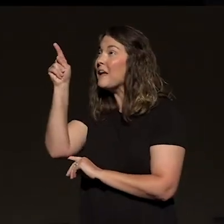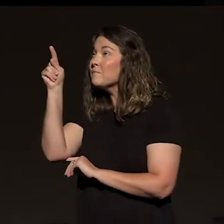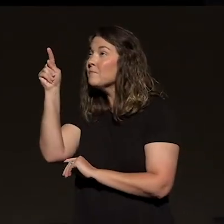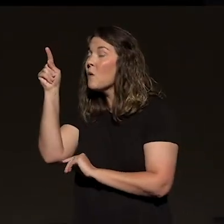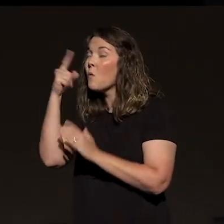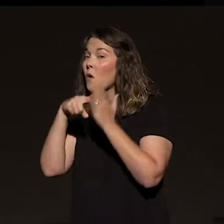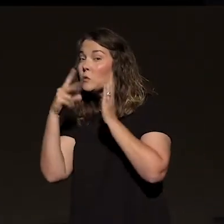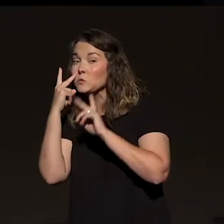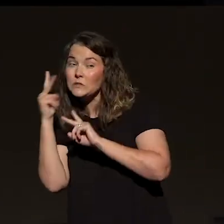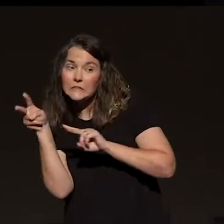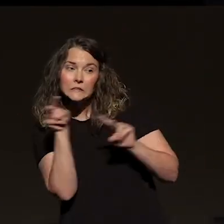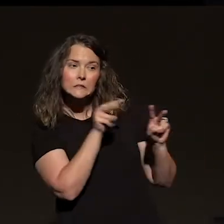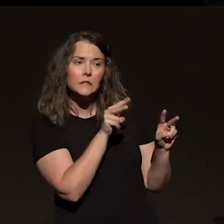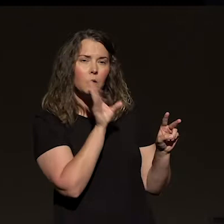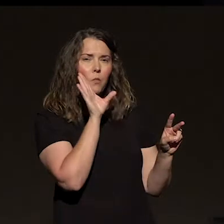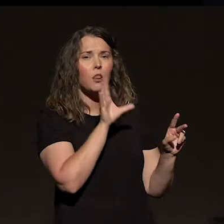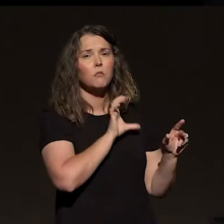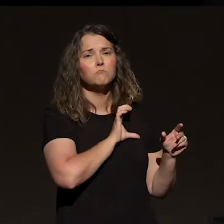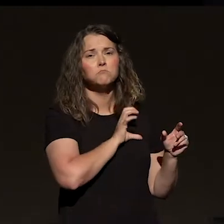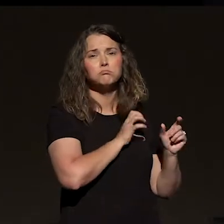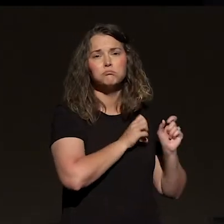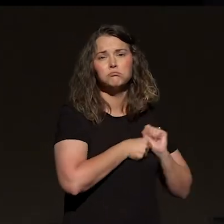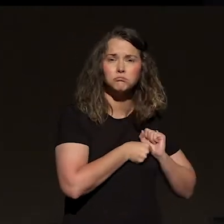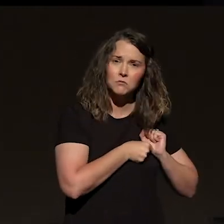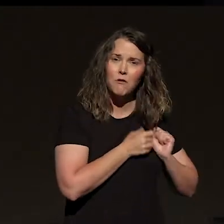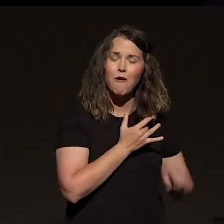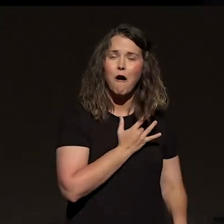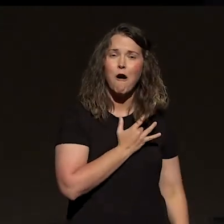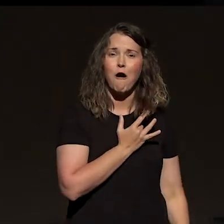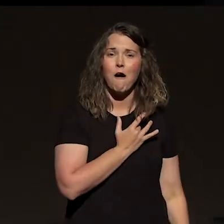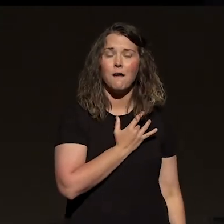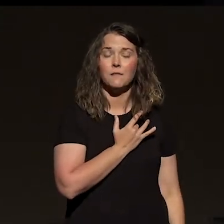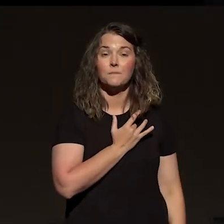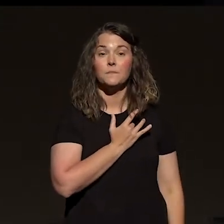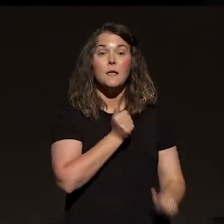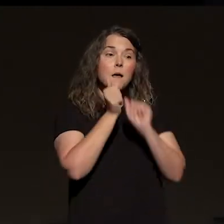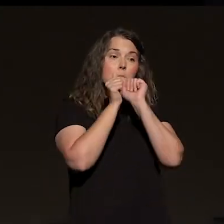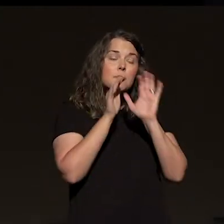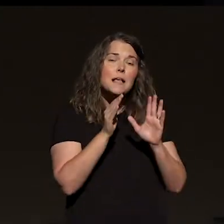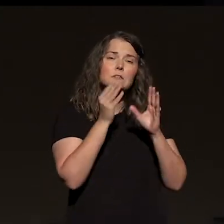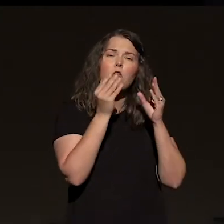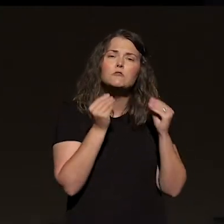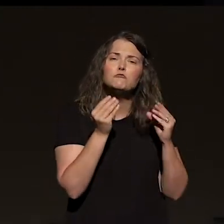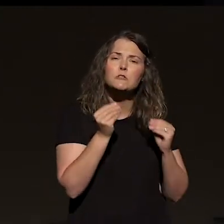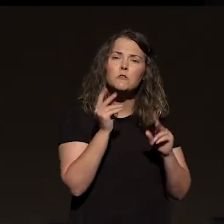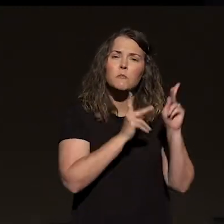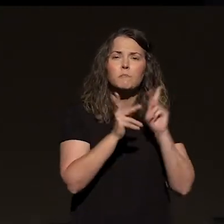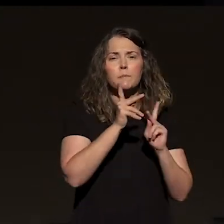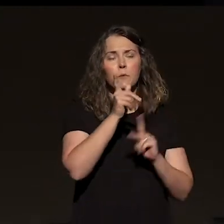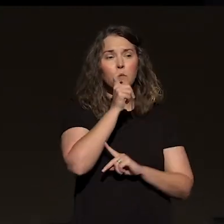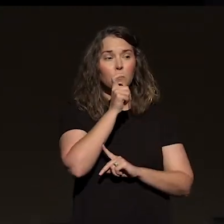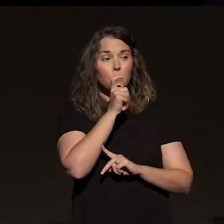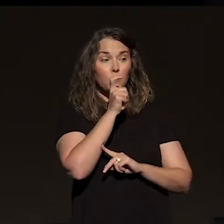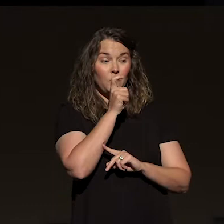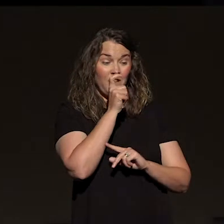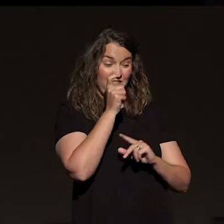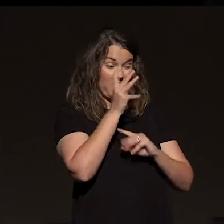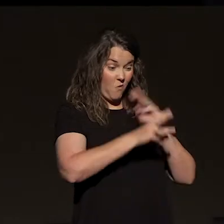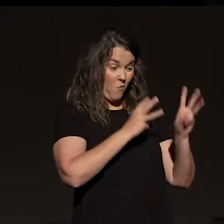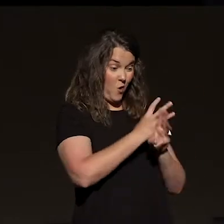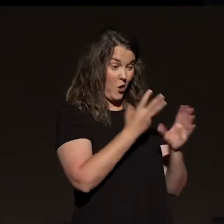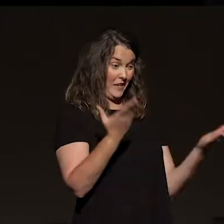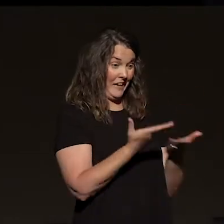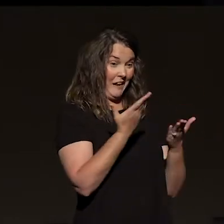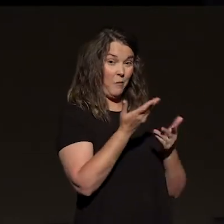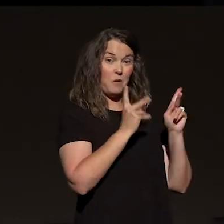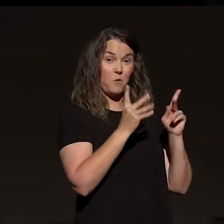will actually break your heart. He says, blessed are the gentle. That in this world where everybody's living on a power trip